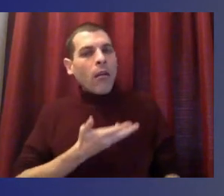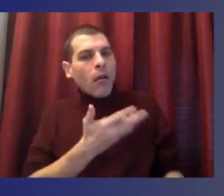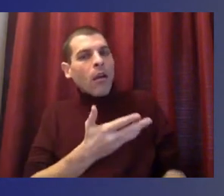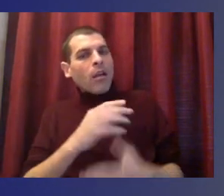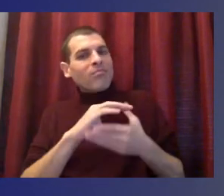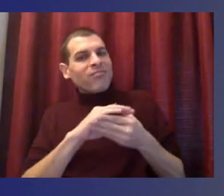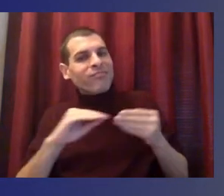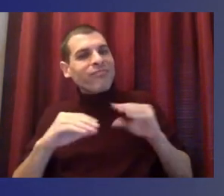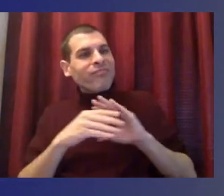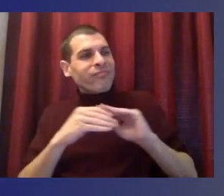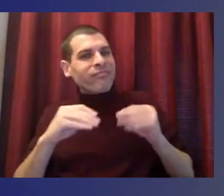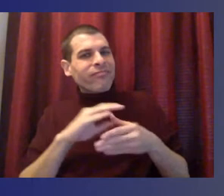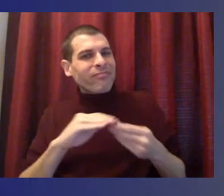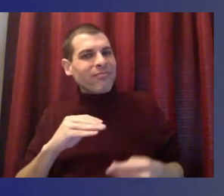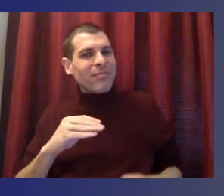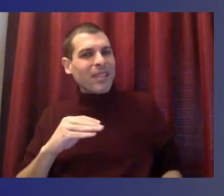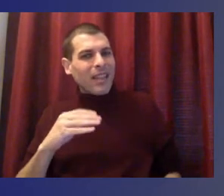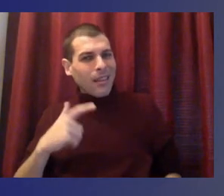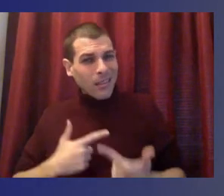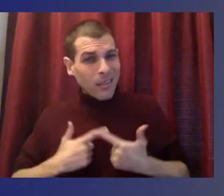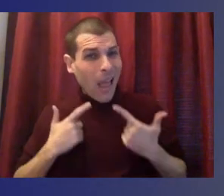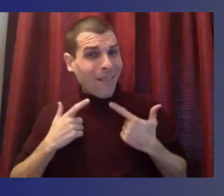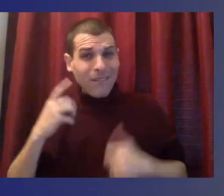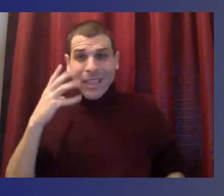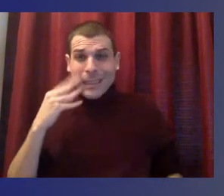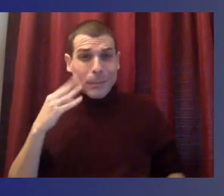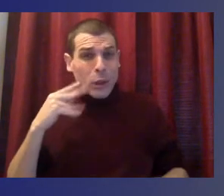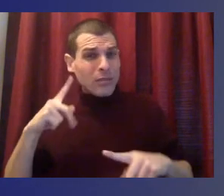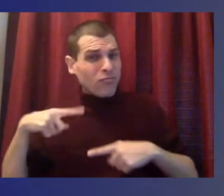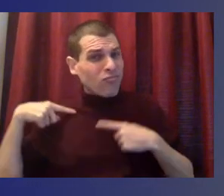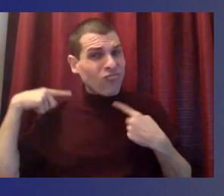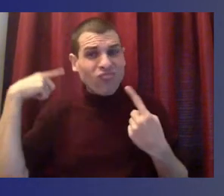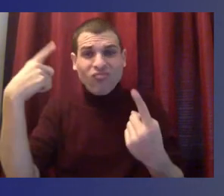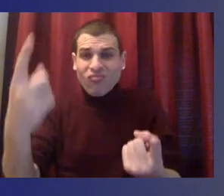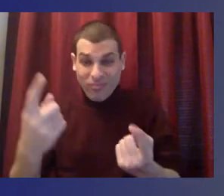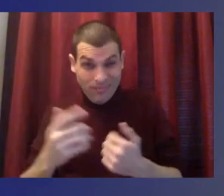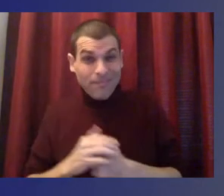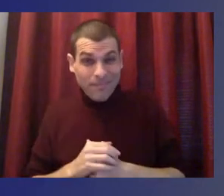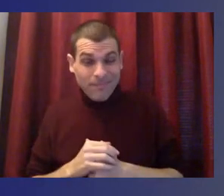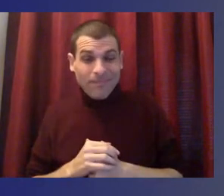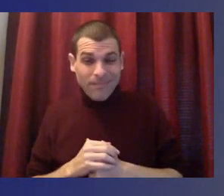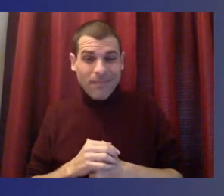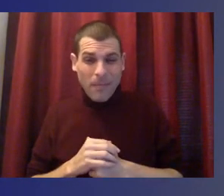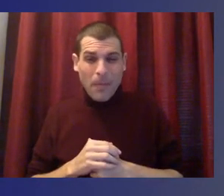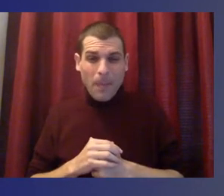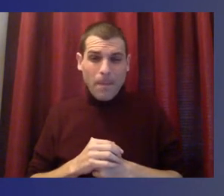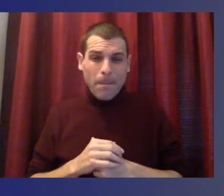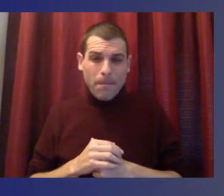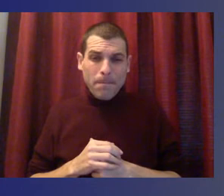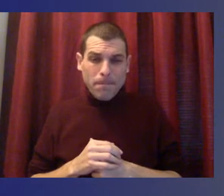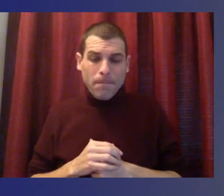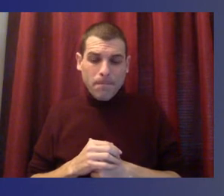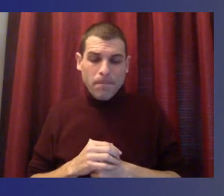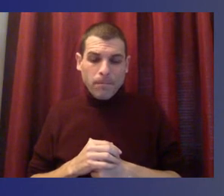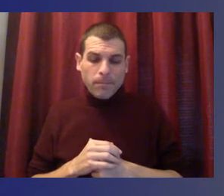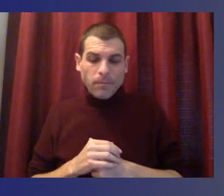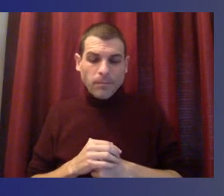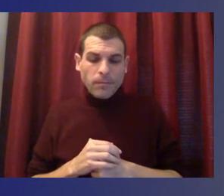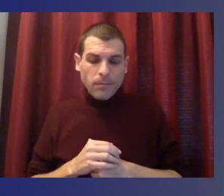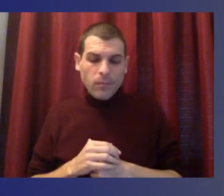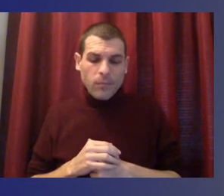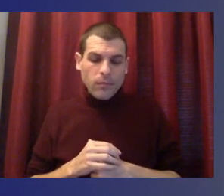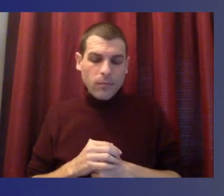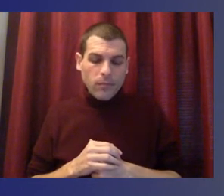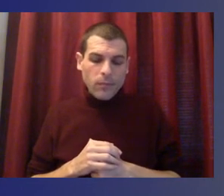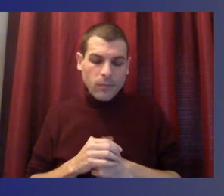can't unsee that certainly has underlined sort of some core beliefs that are